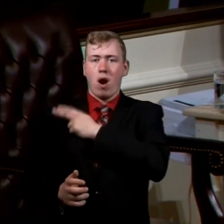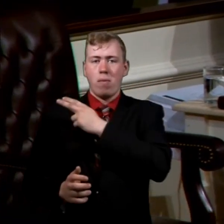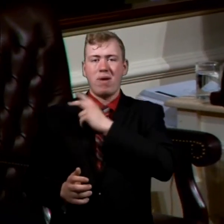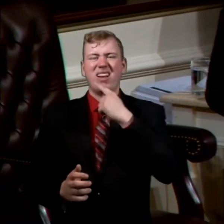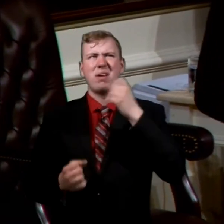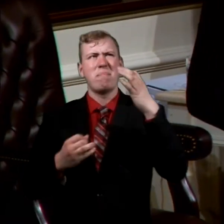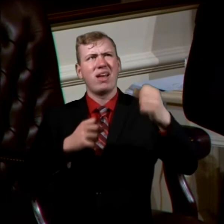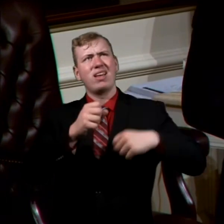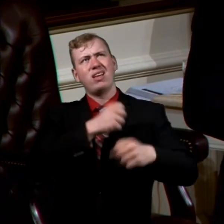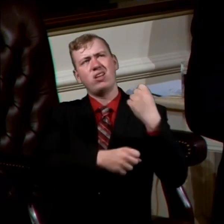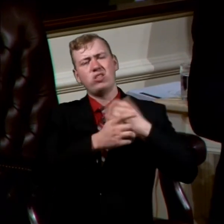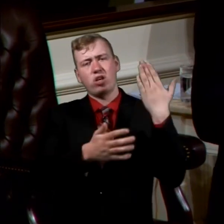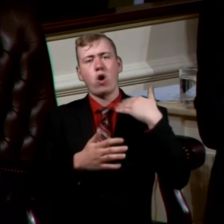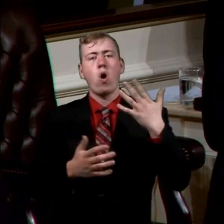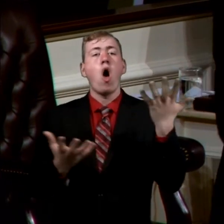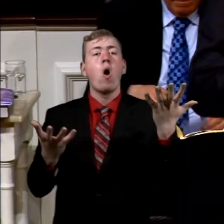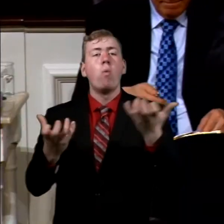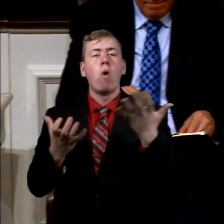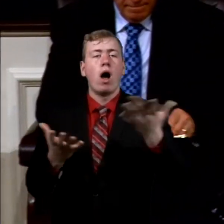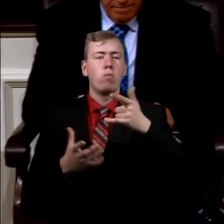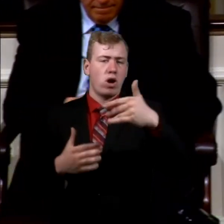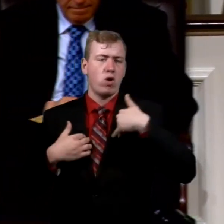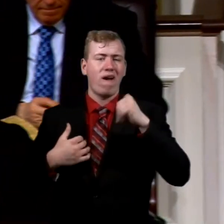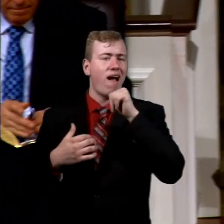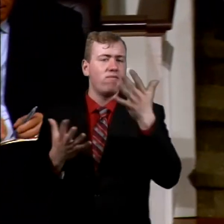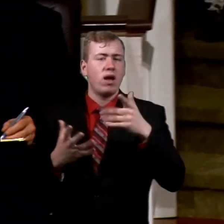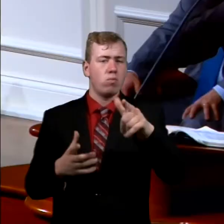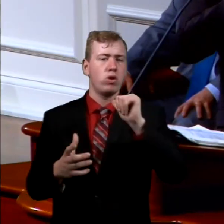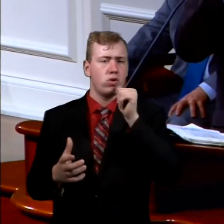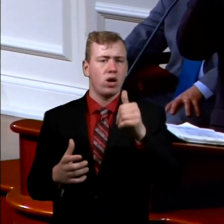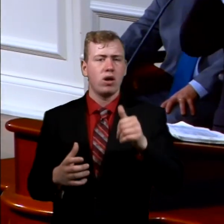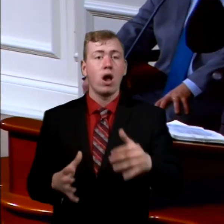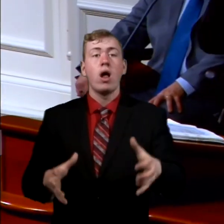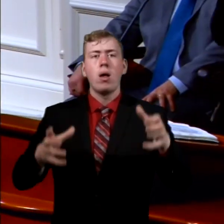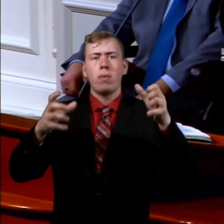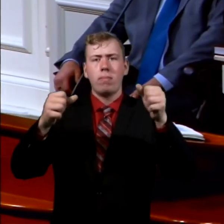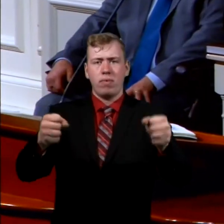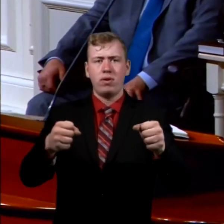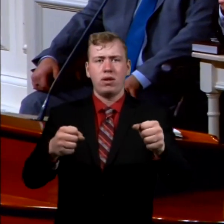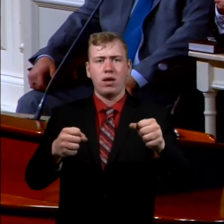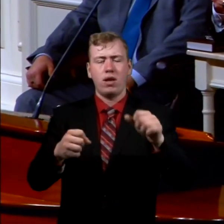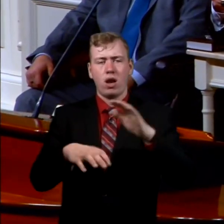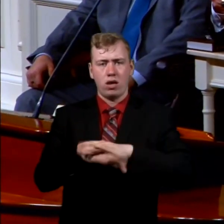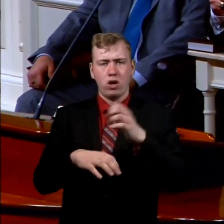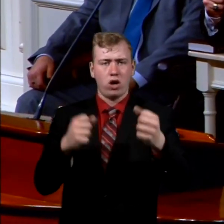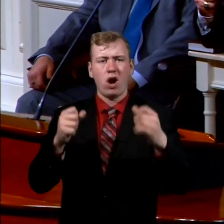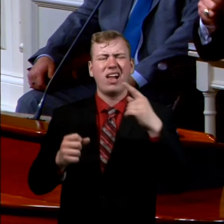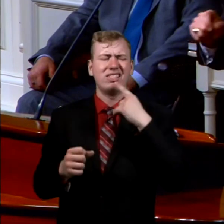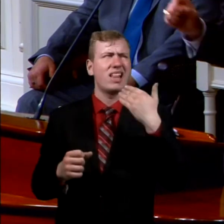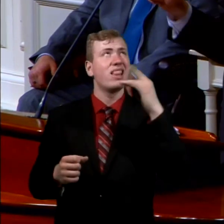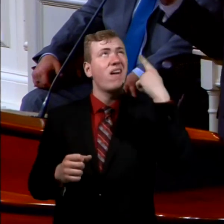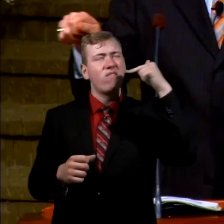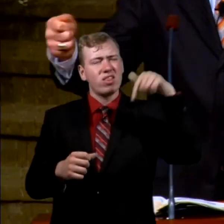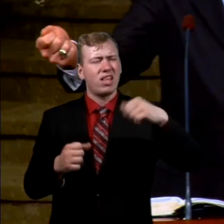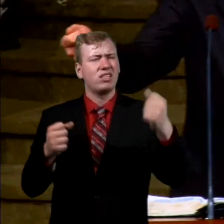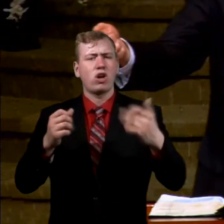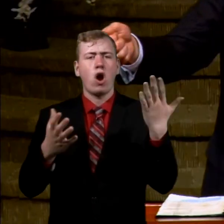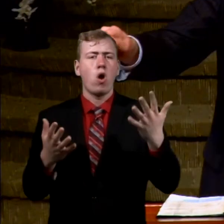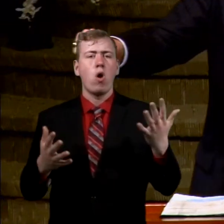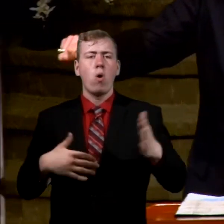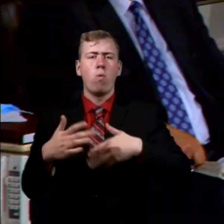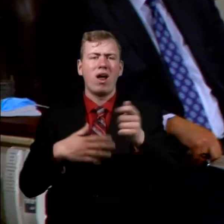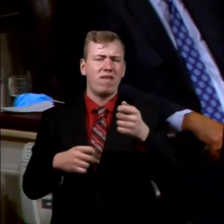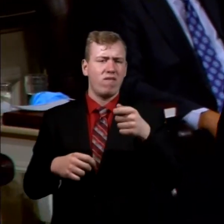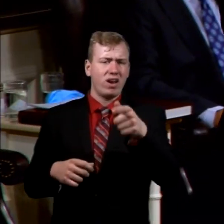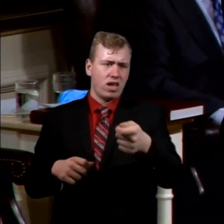have. Put your hand around the steering wheel of your car and say, Lord, thank you for this car. Whatever key you put in today